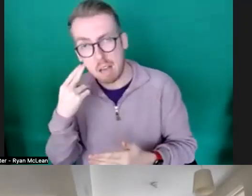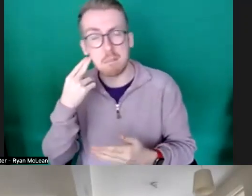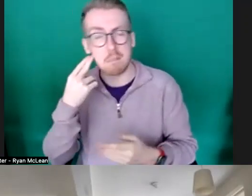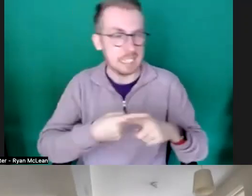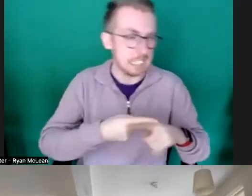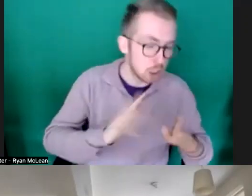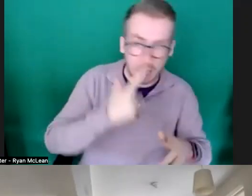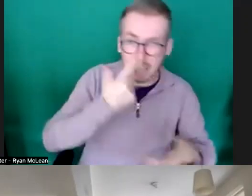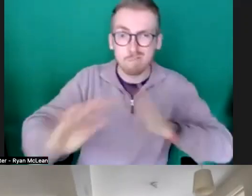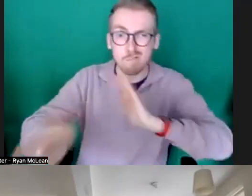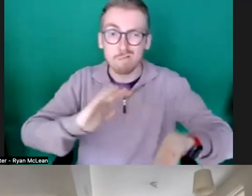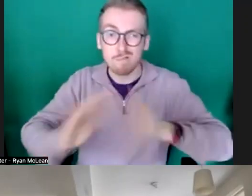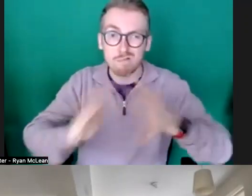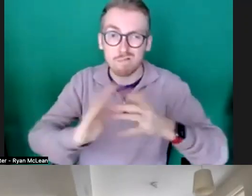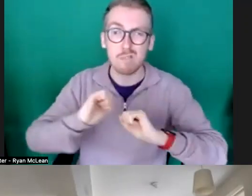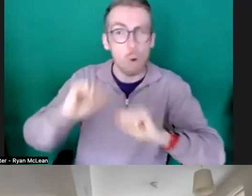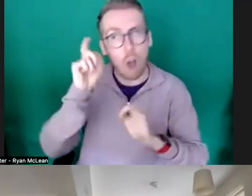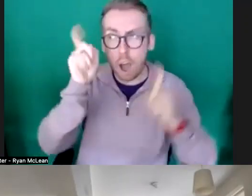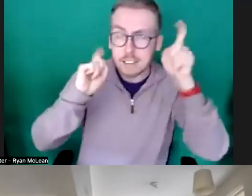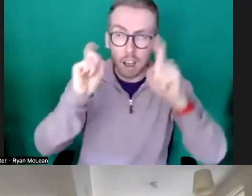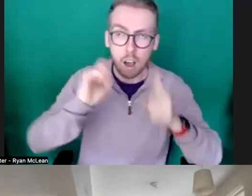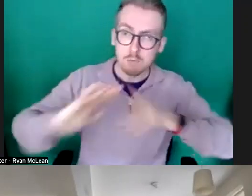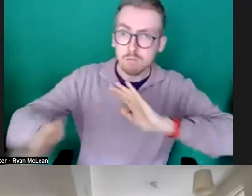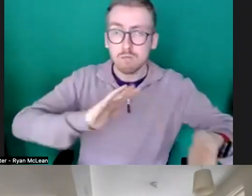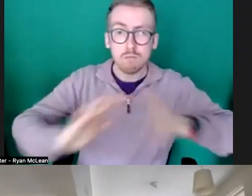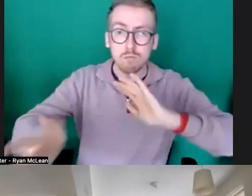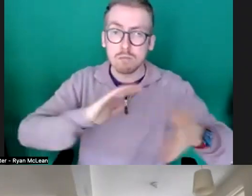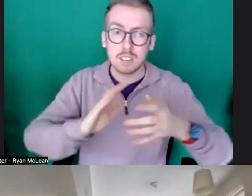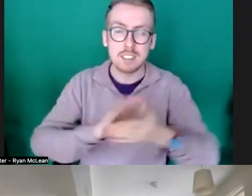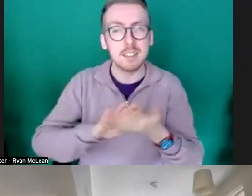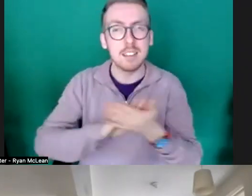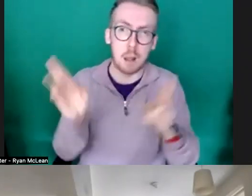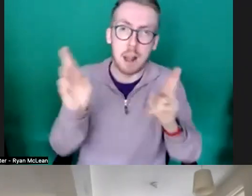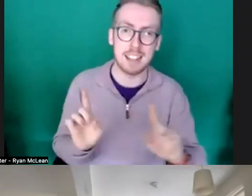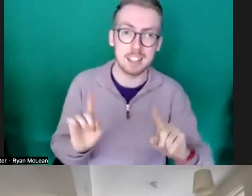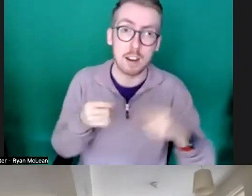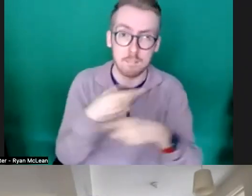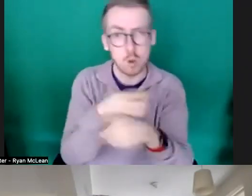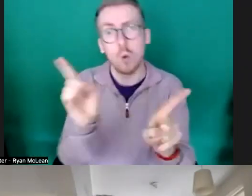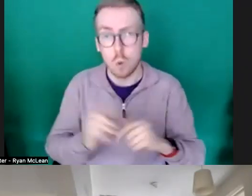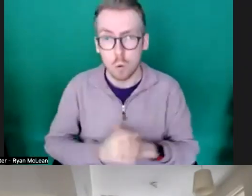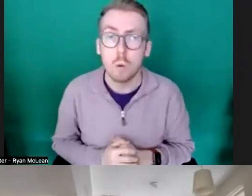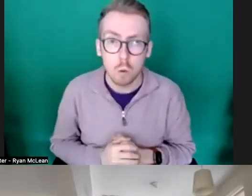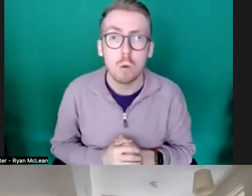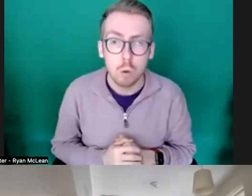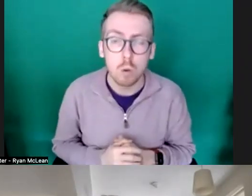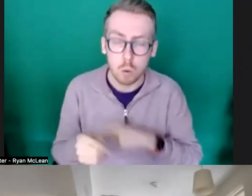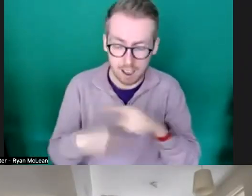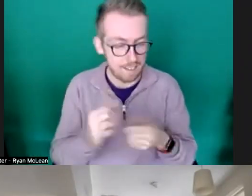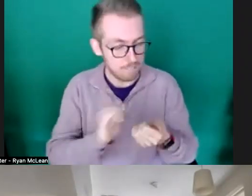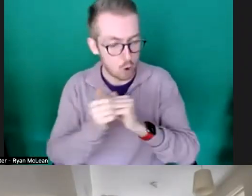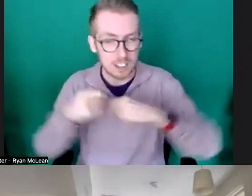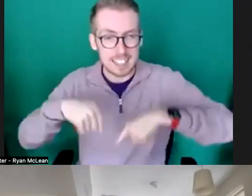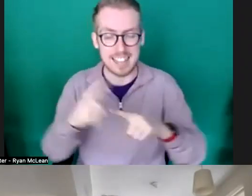so in order to try and make the process kind of less challenging for people and we have our colleagues here at